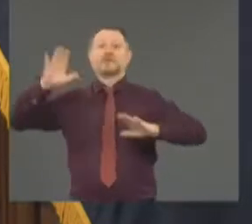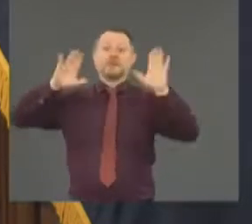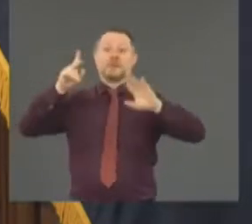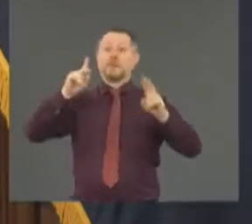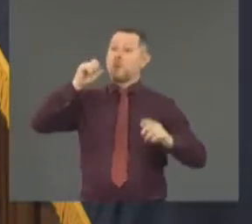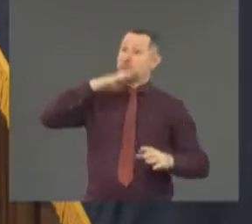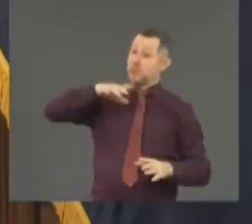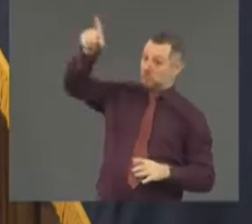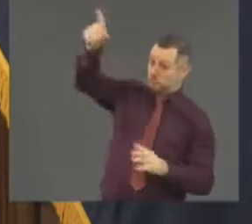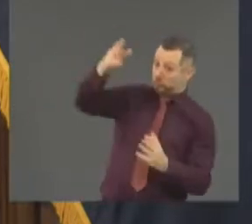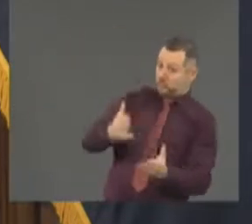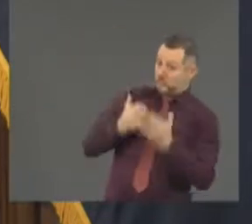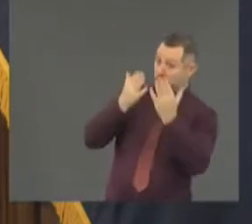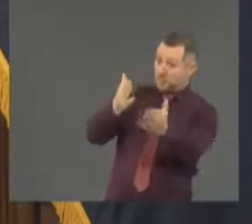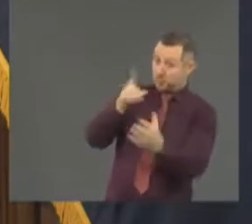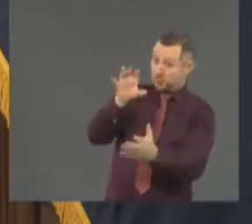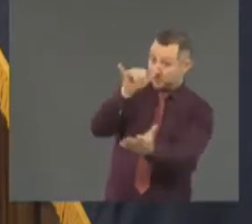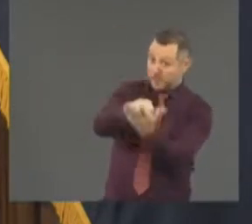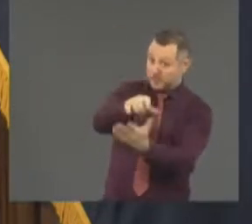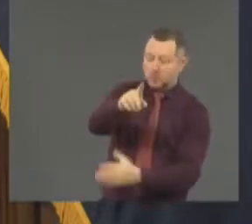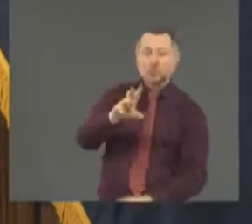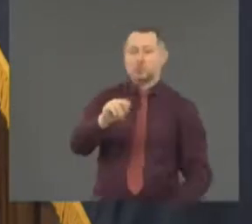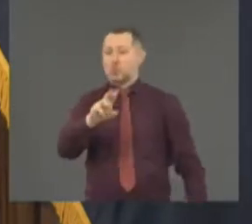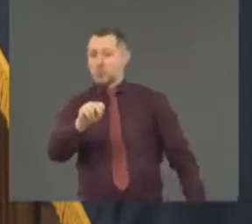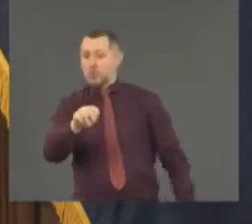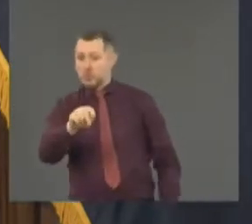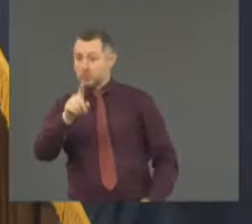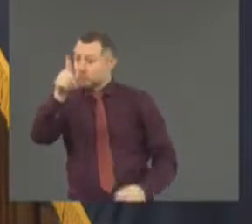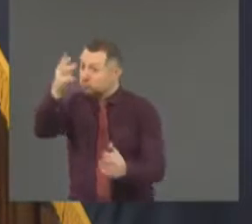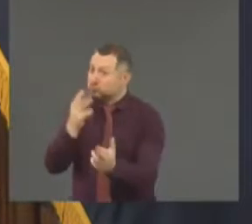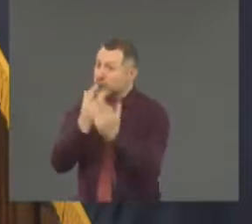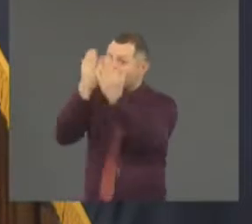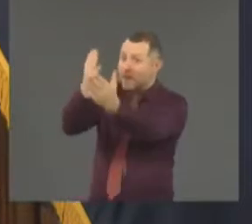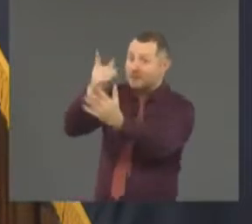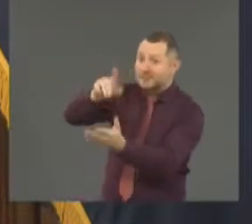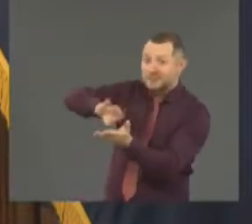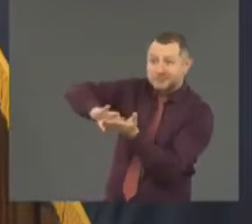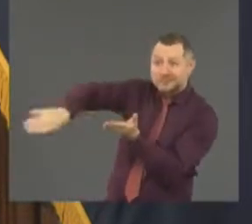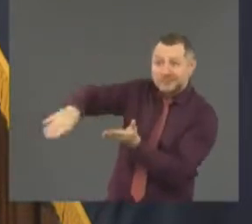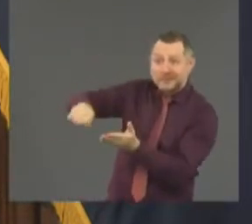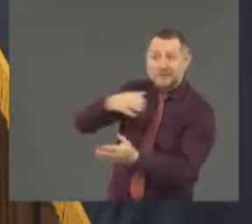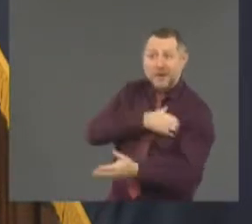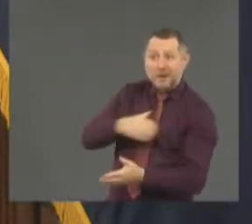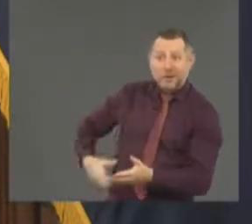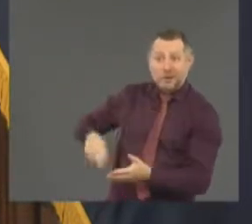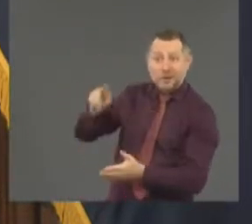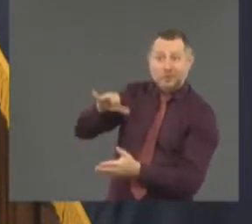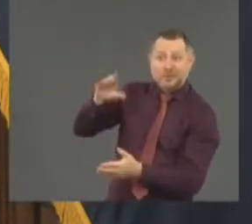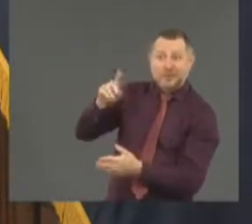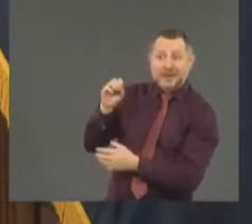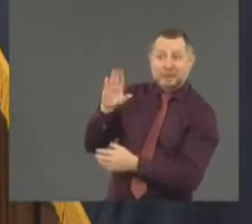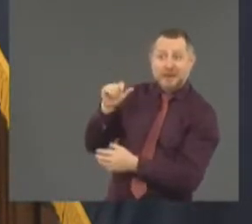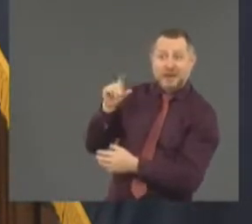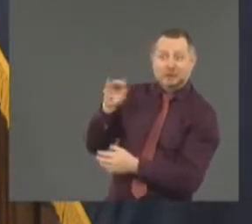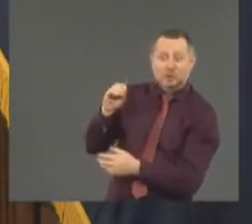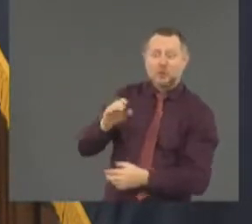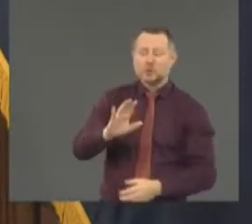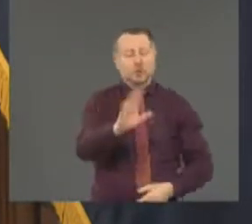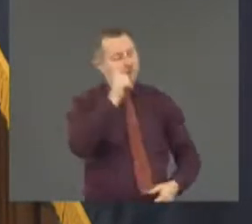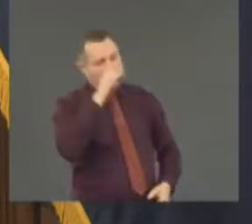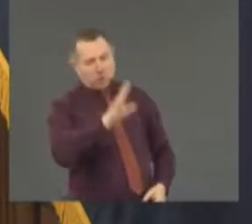recommending displace the mayor. You don't see a scenario. I'm saying the president's scenario is a political